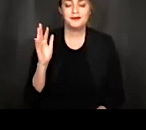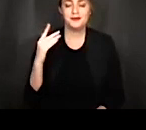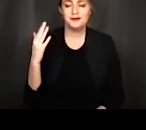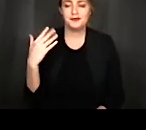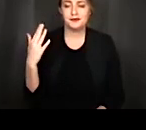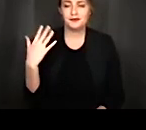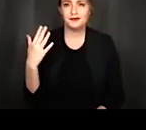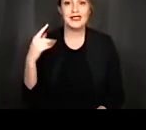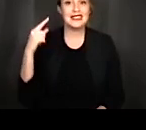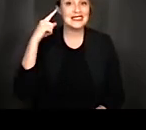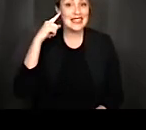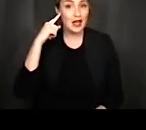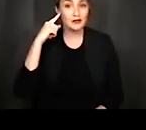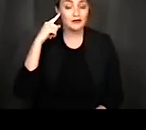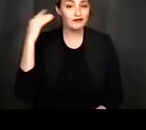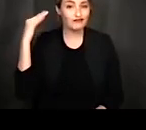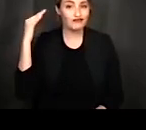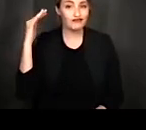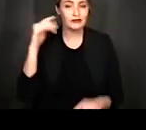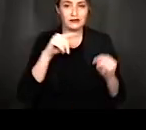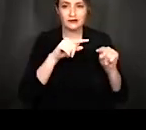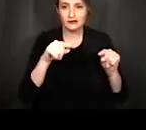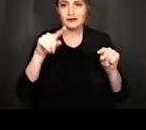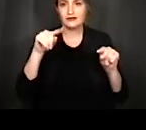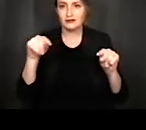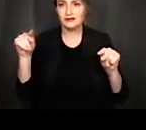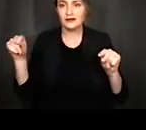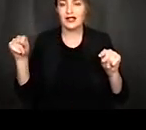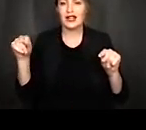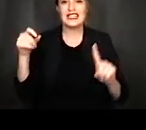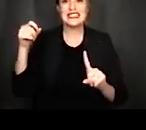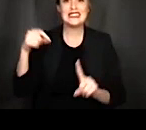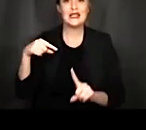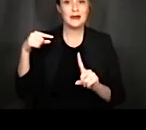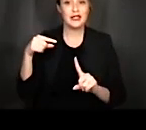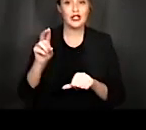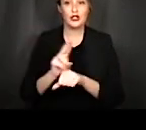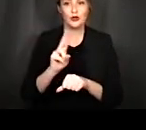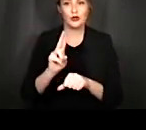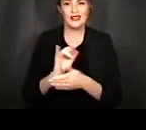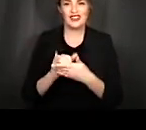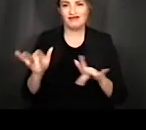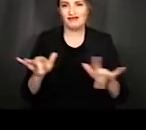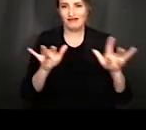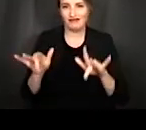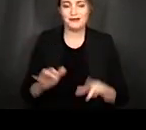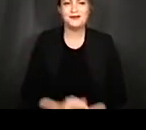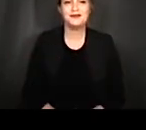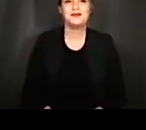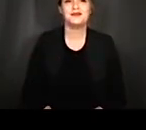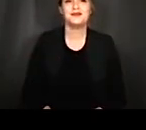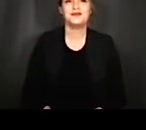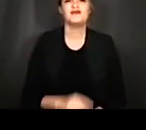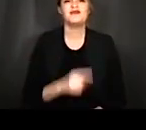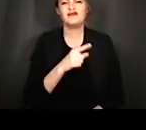sound clip of the stimulus that they used in this paper. And so this study